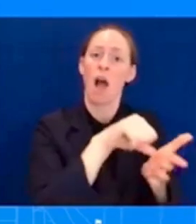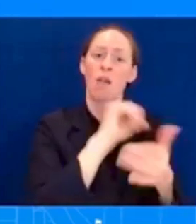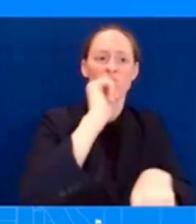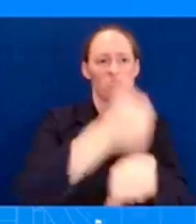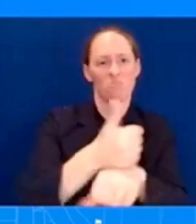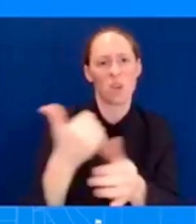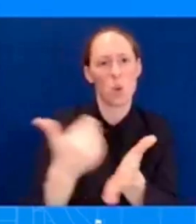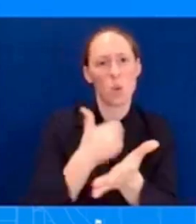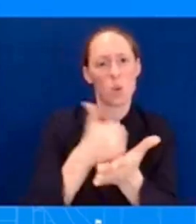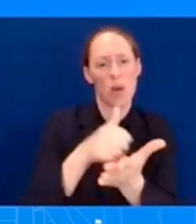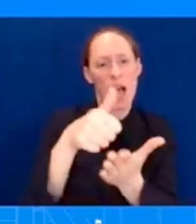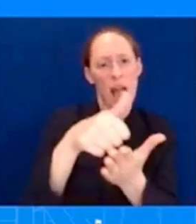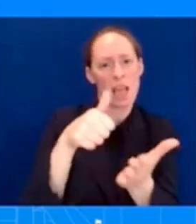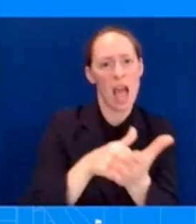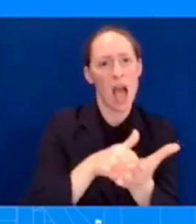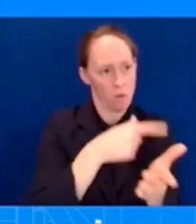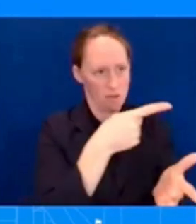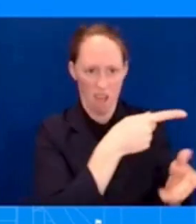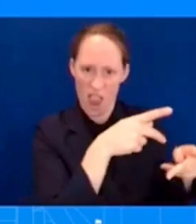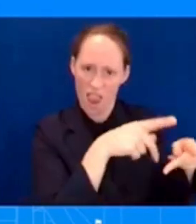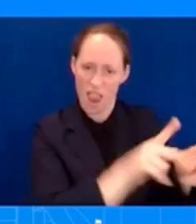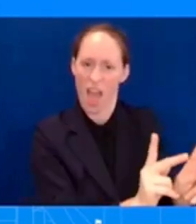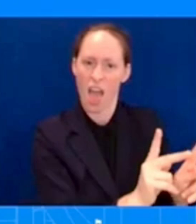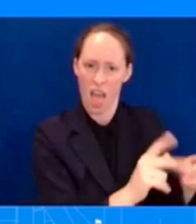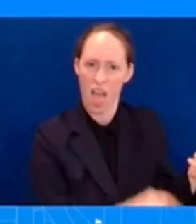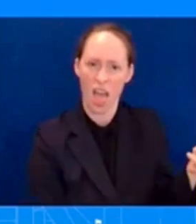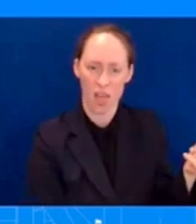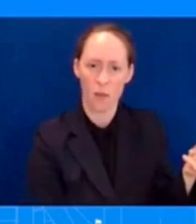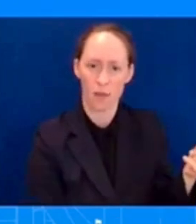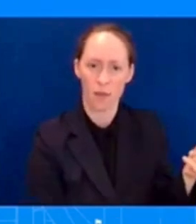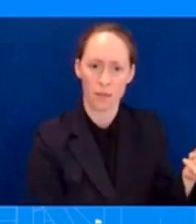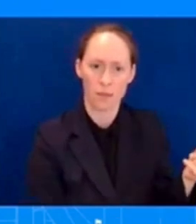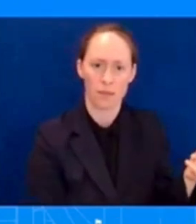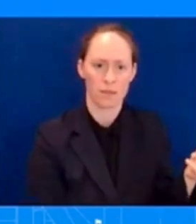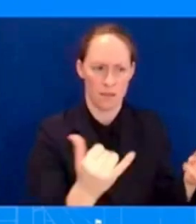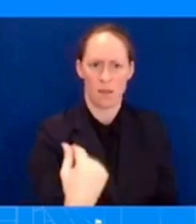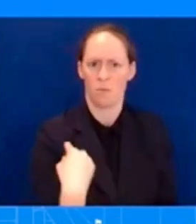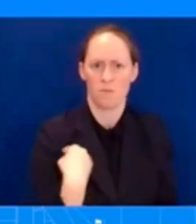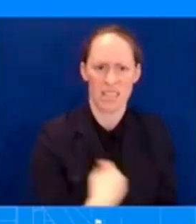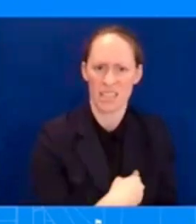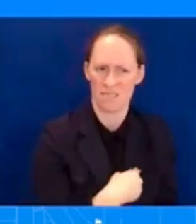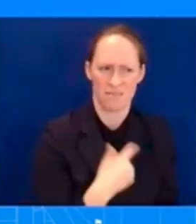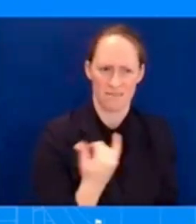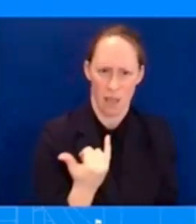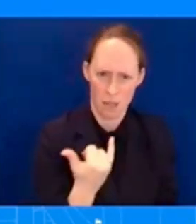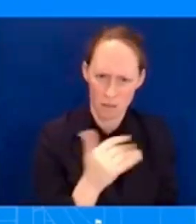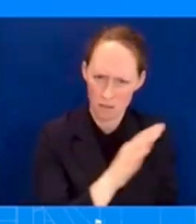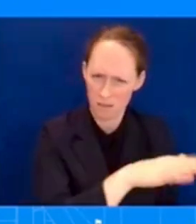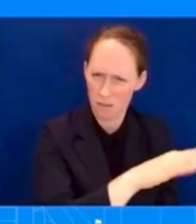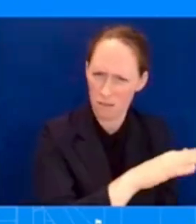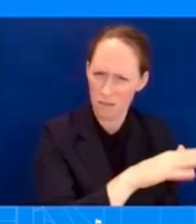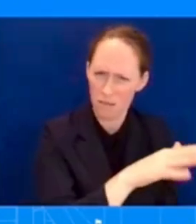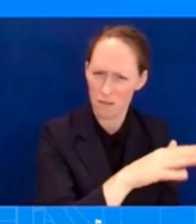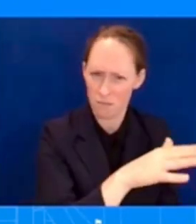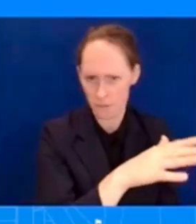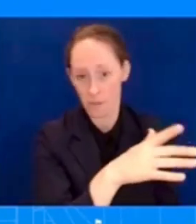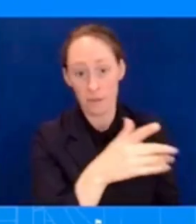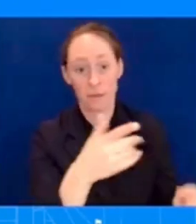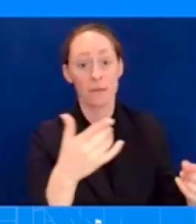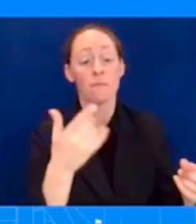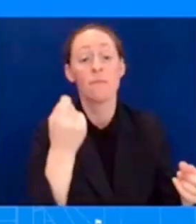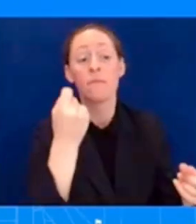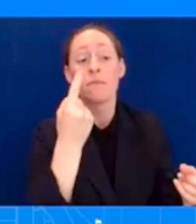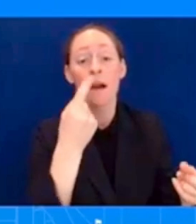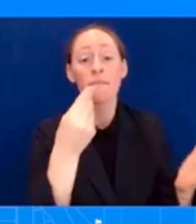assessed for humanitarian purposes. We have fully visible, we have fully visibility about where the money was going and for what purpose.